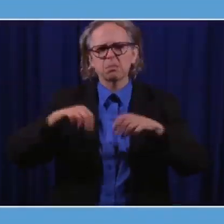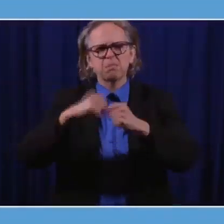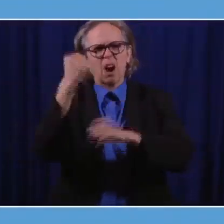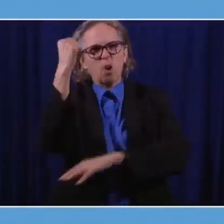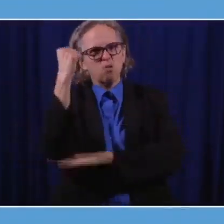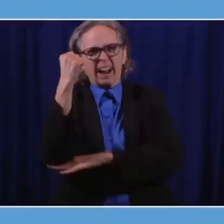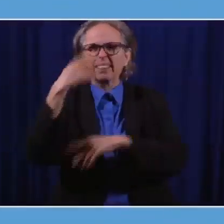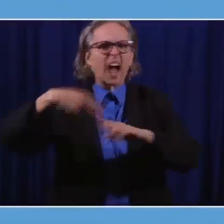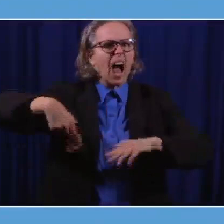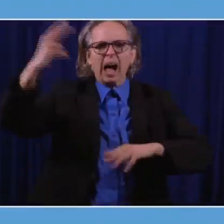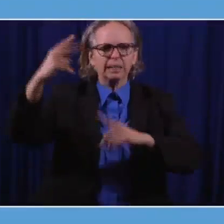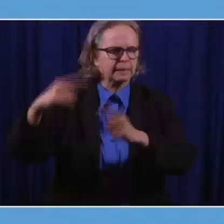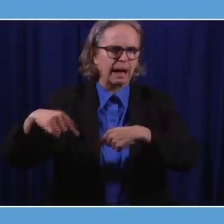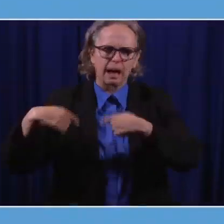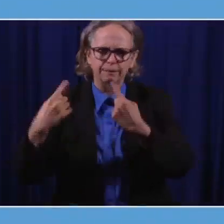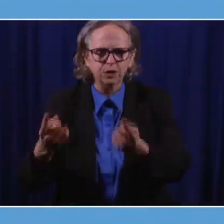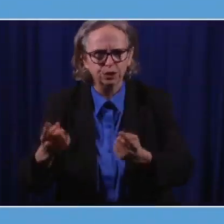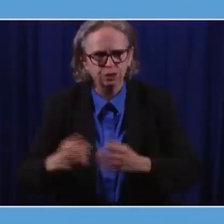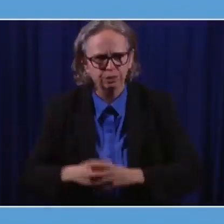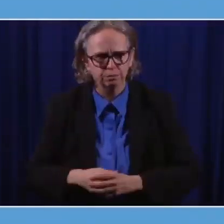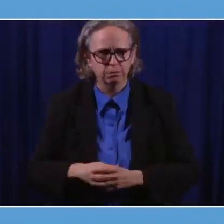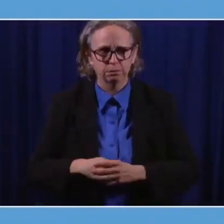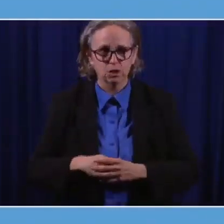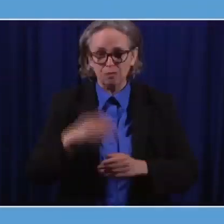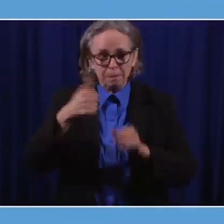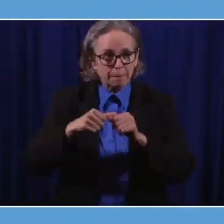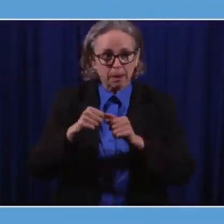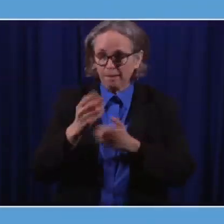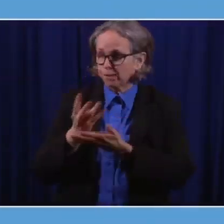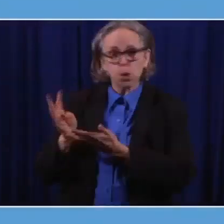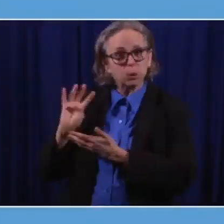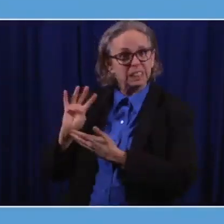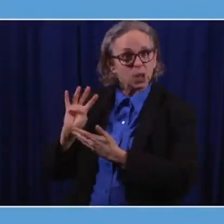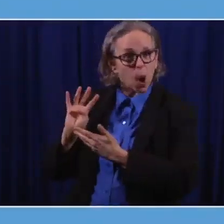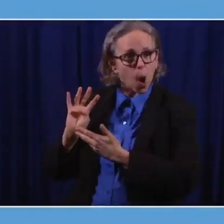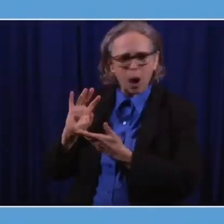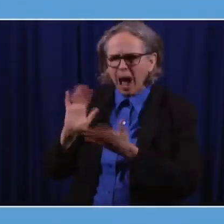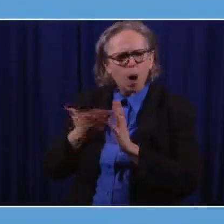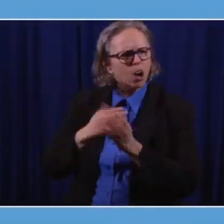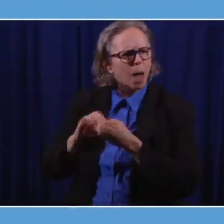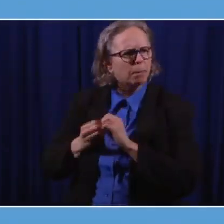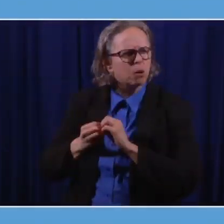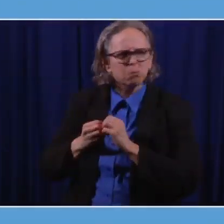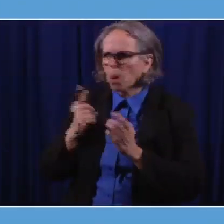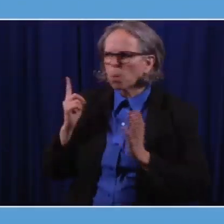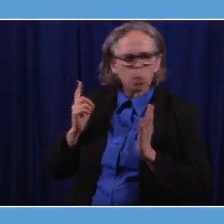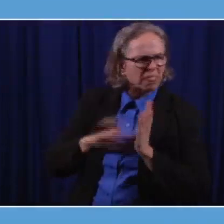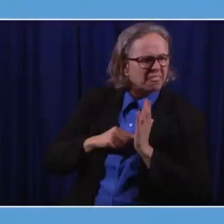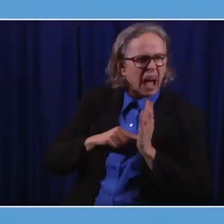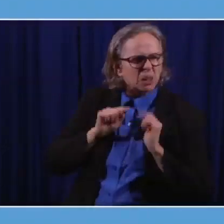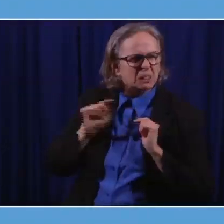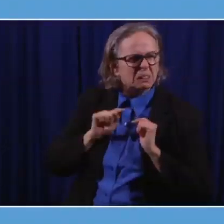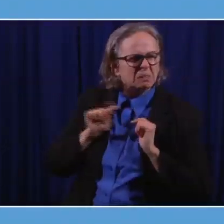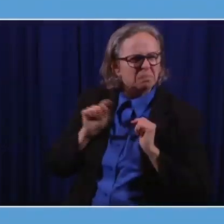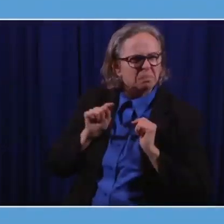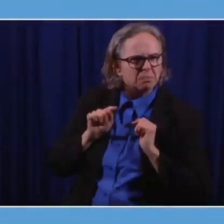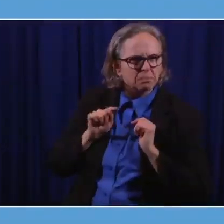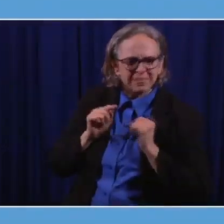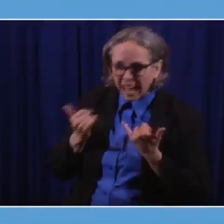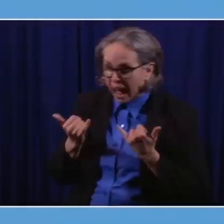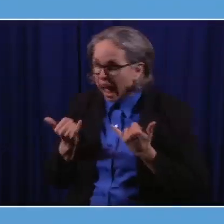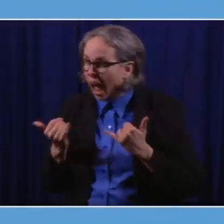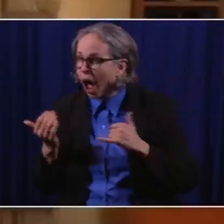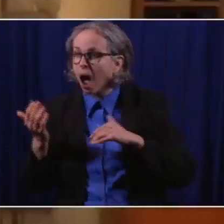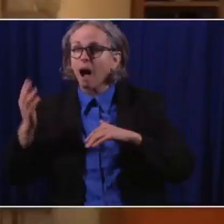a month ago, about four weeks ago, that number was about 1,000. So now it is five-fold